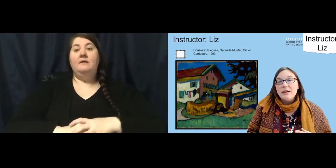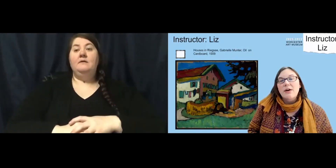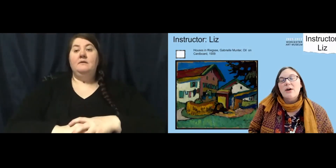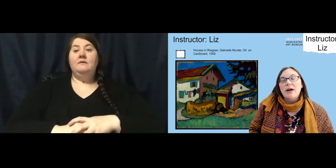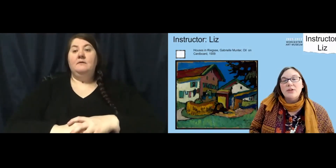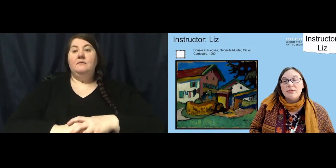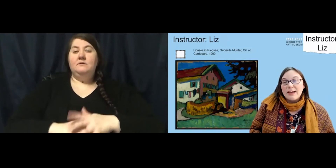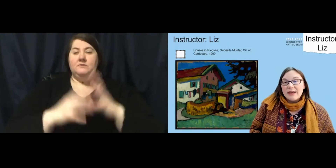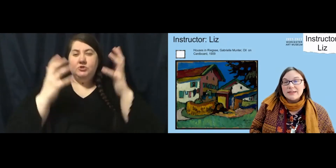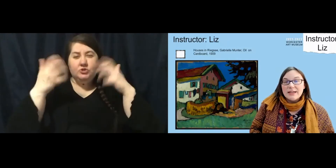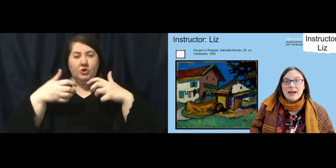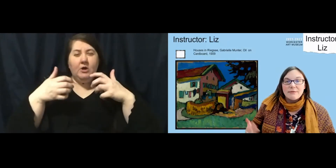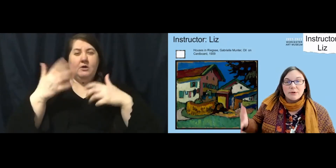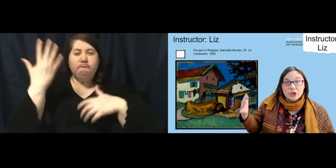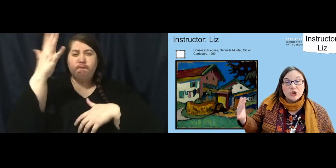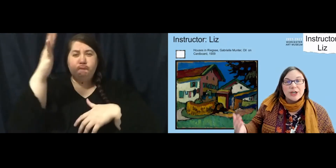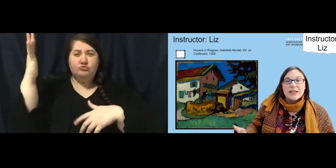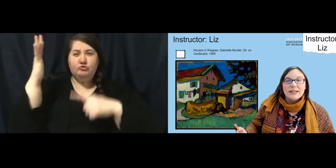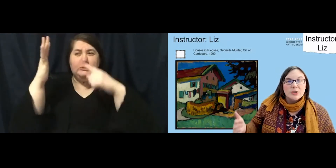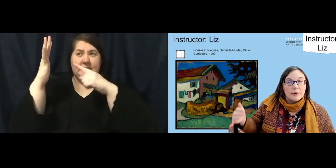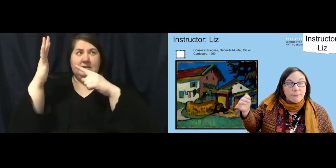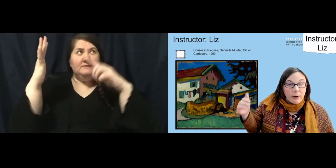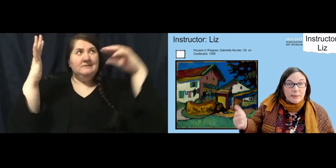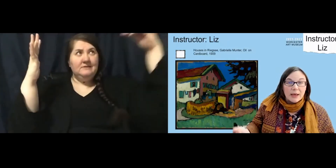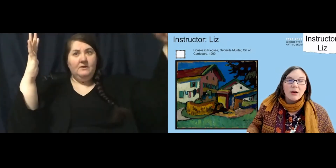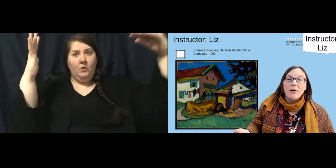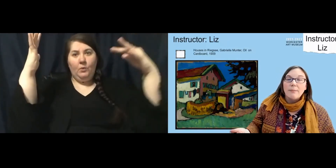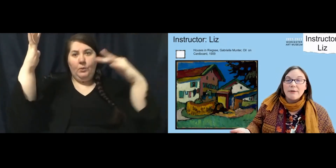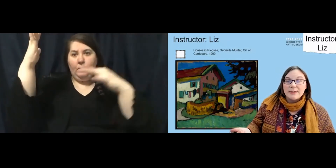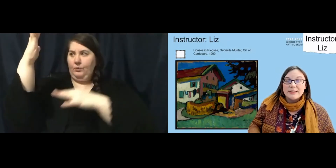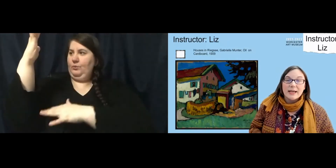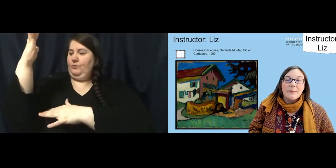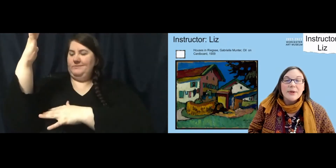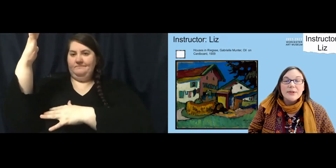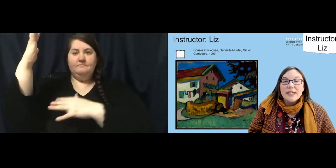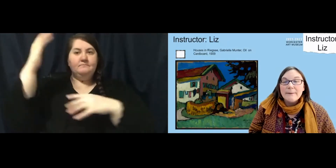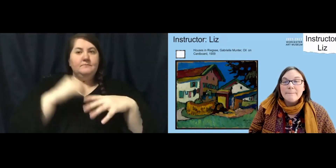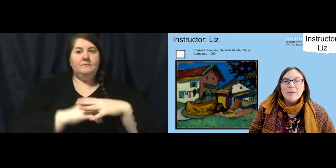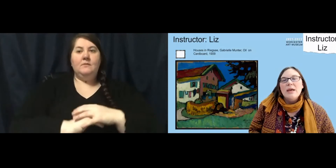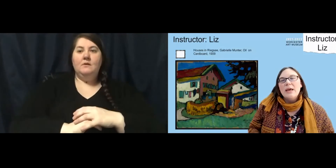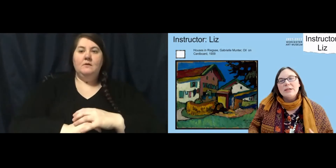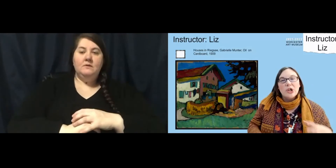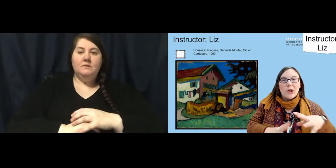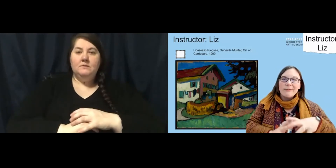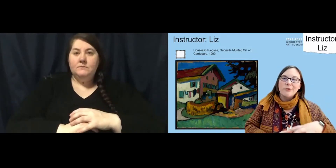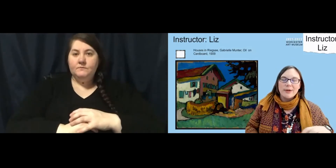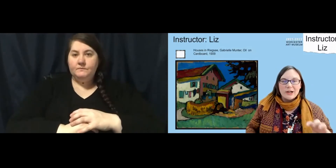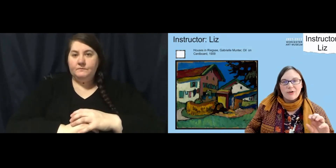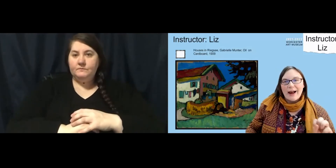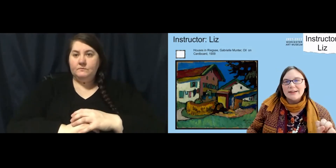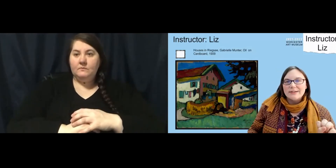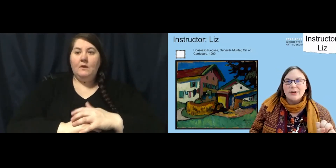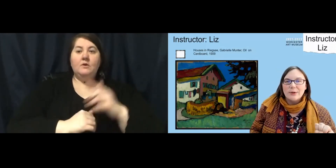on the right hand side for a tree that's sort of framing above the second building. And a lot of